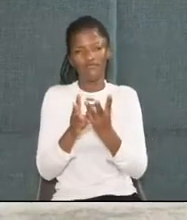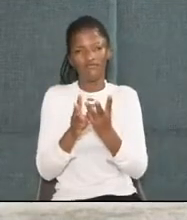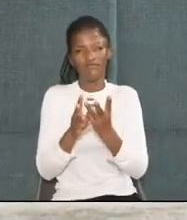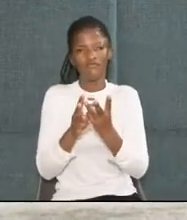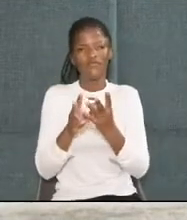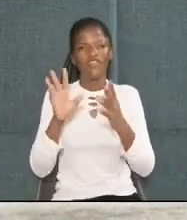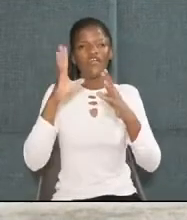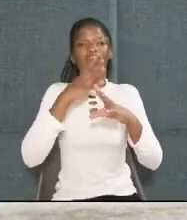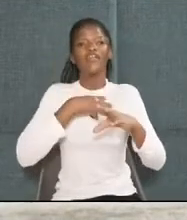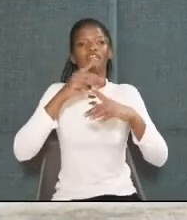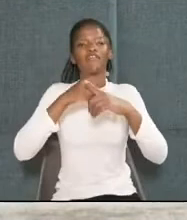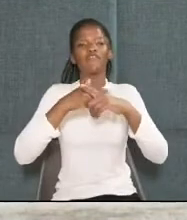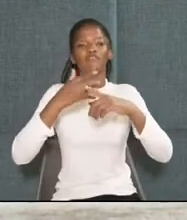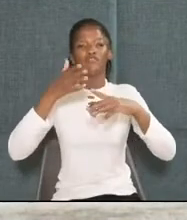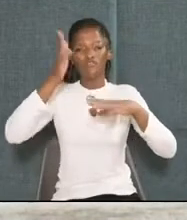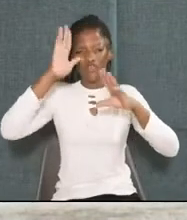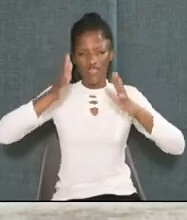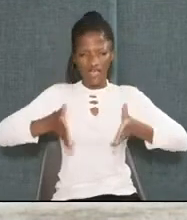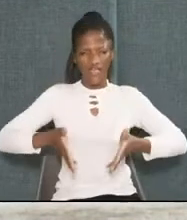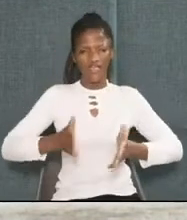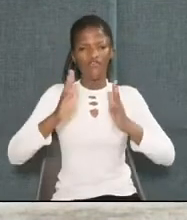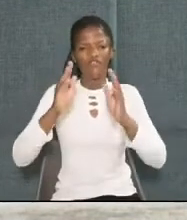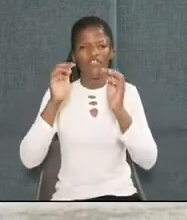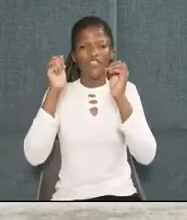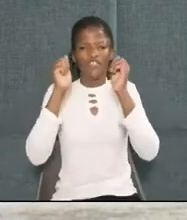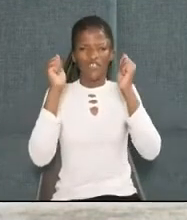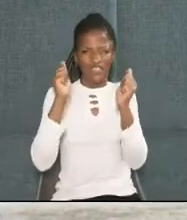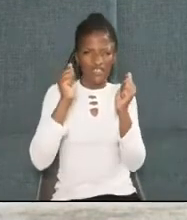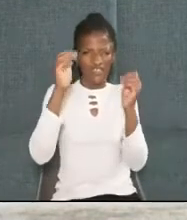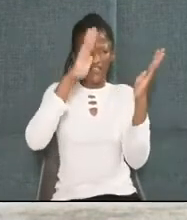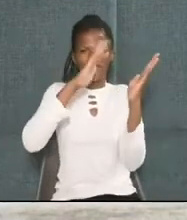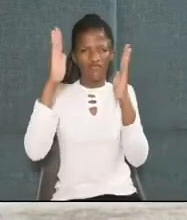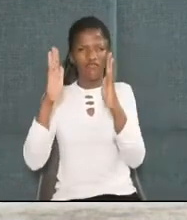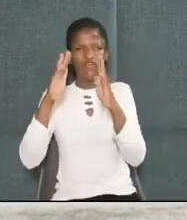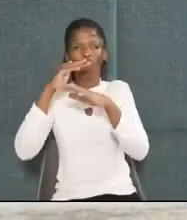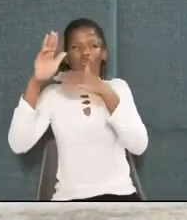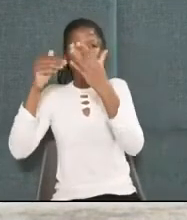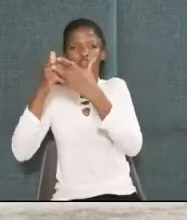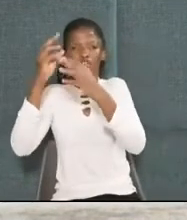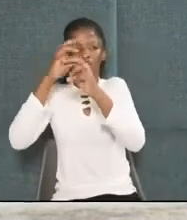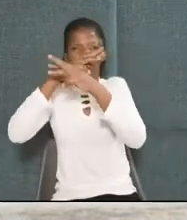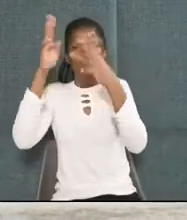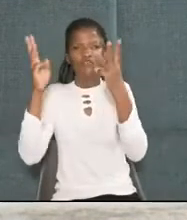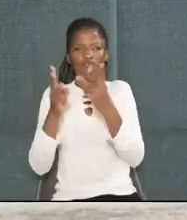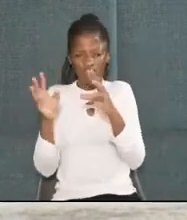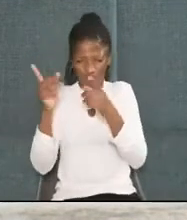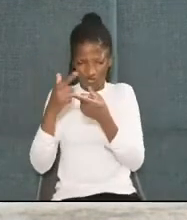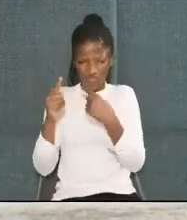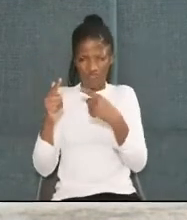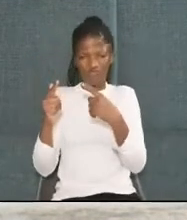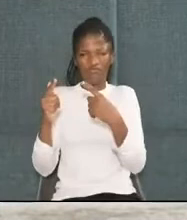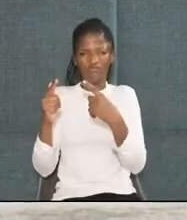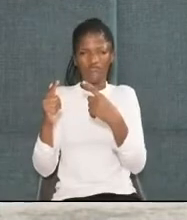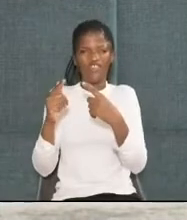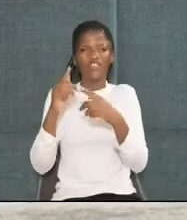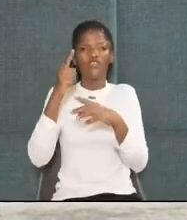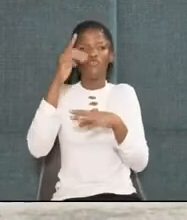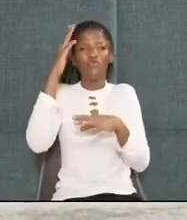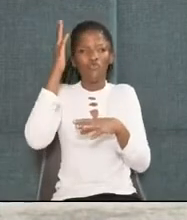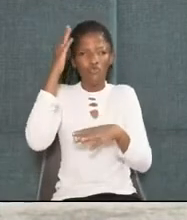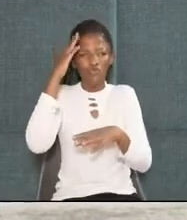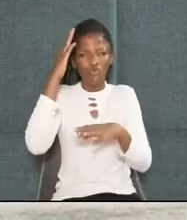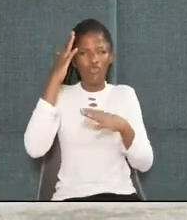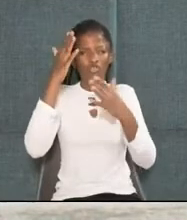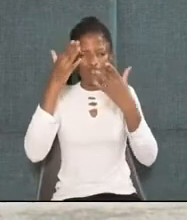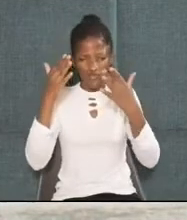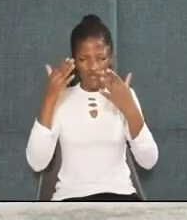And so, God allowed the raging storm to scatter them in Judea, Samaria, and to the rest of the world. Did you know, to get